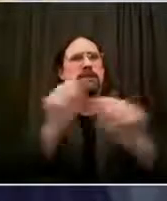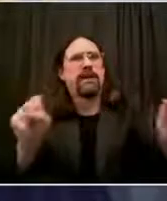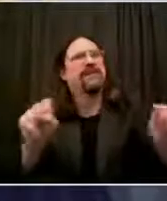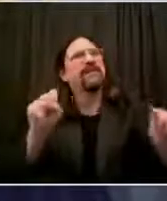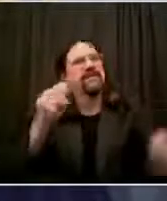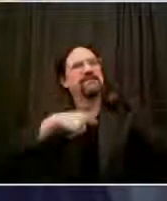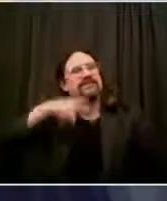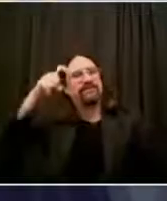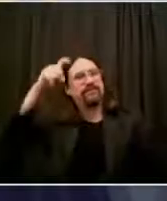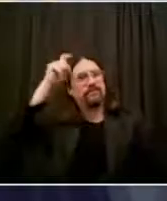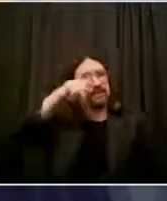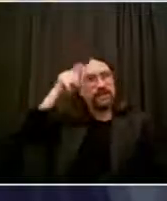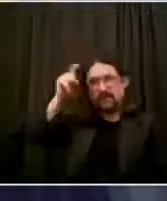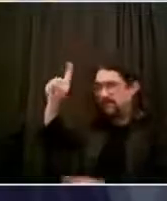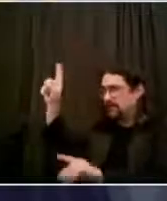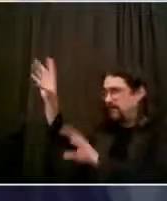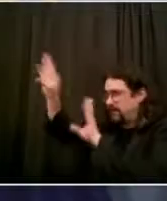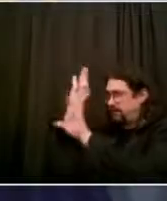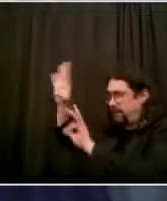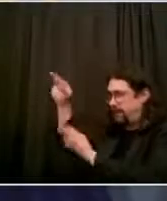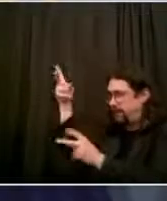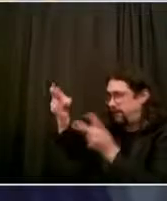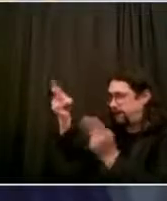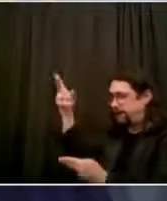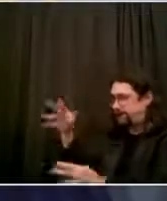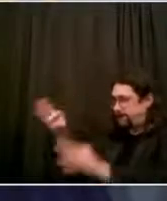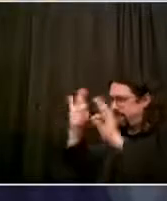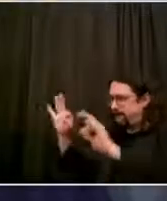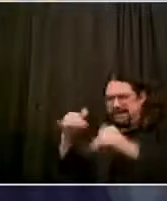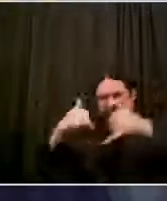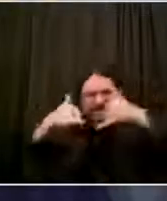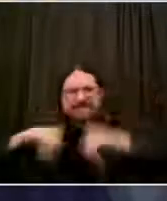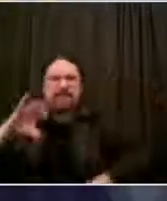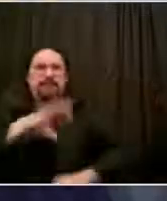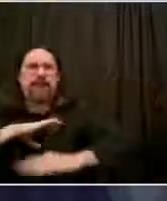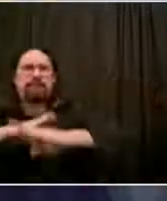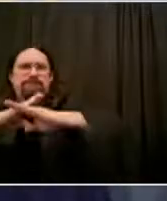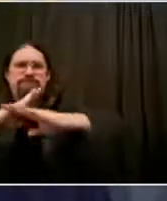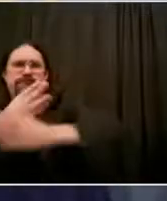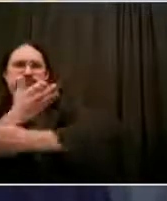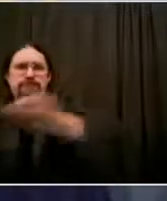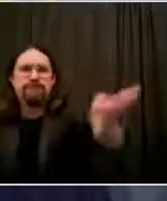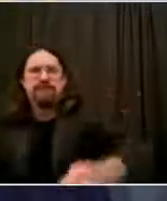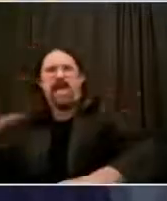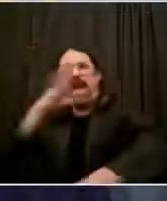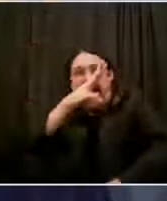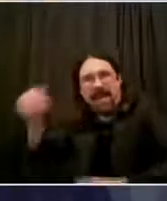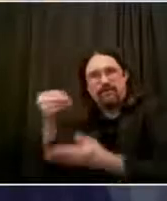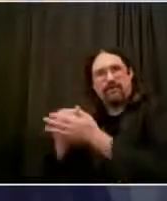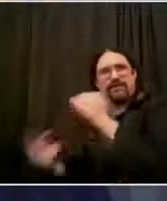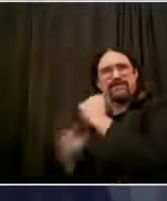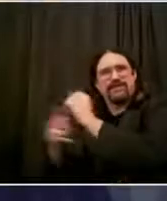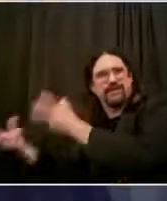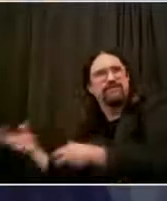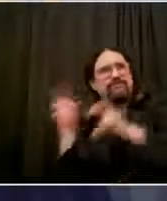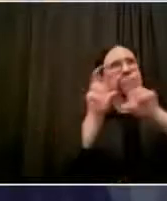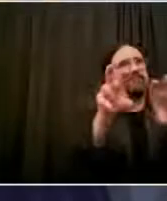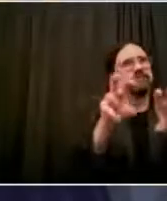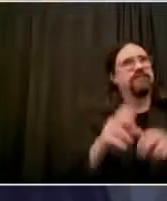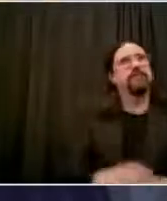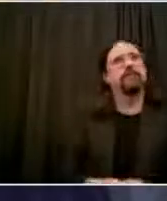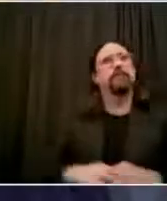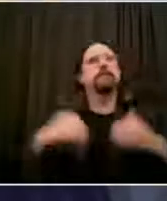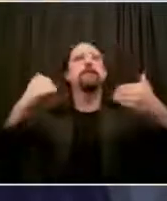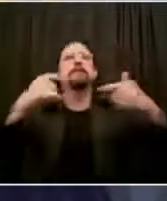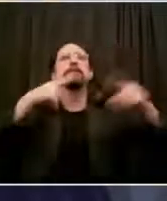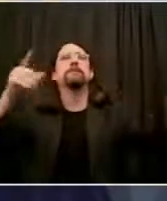how are you doing? Good. I've got a question for Mr. Phil Thompson. It's my understanding that you're leading the faith-based advisory council.